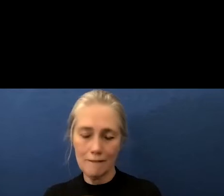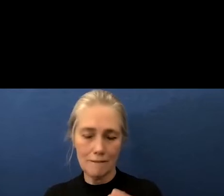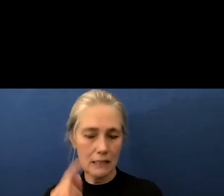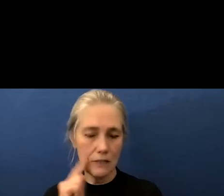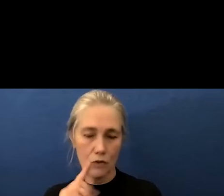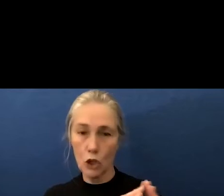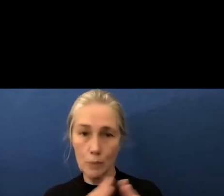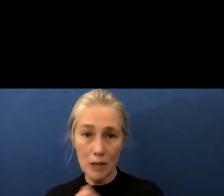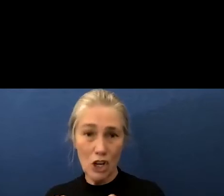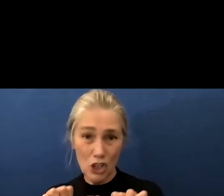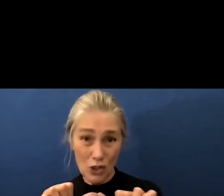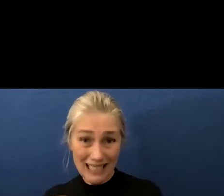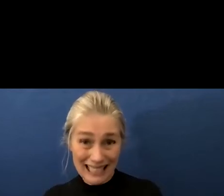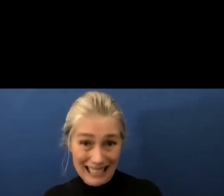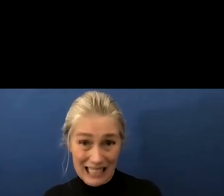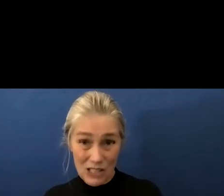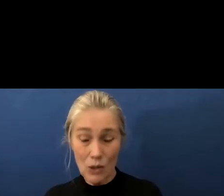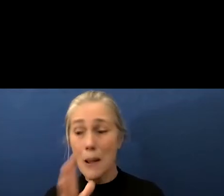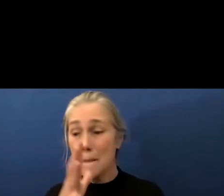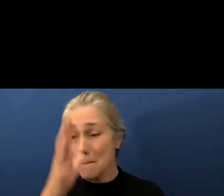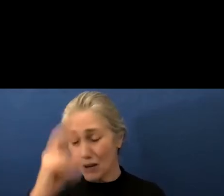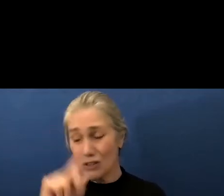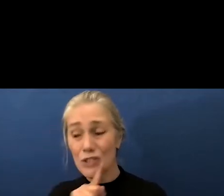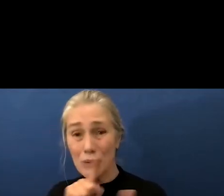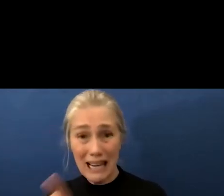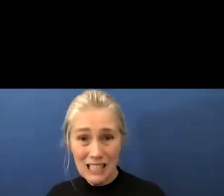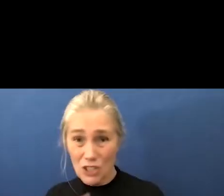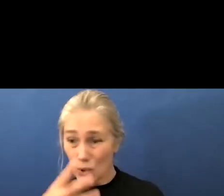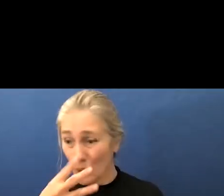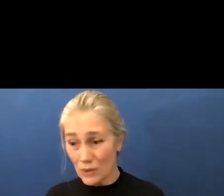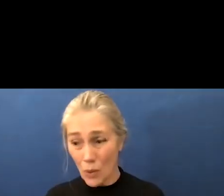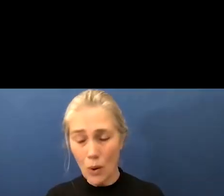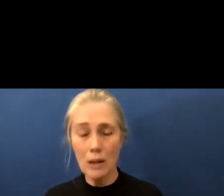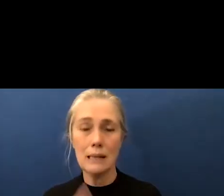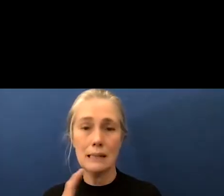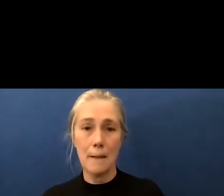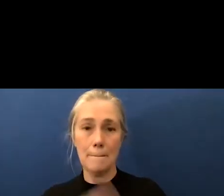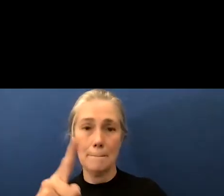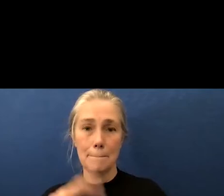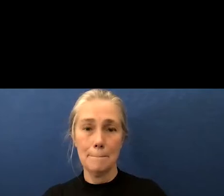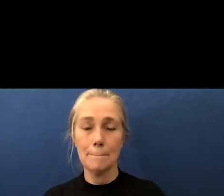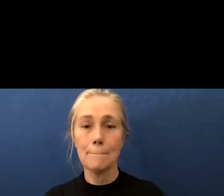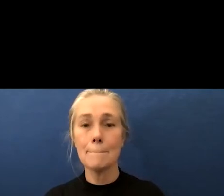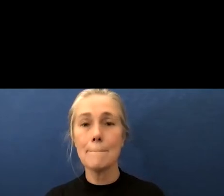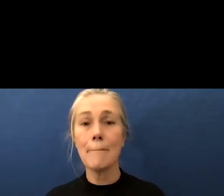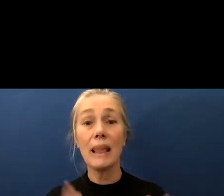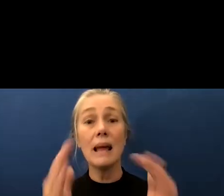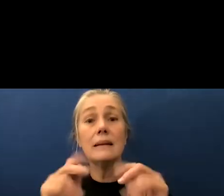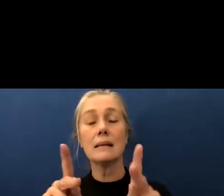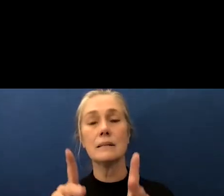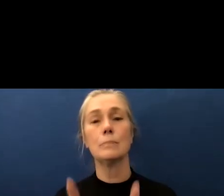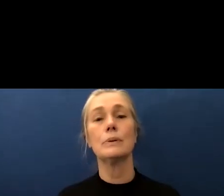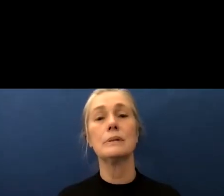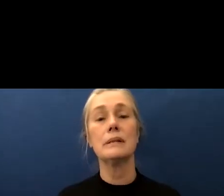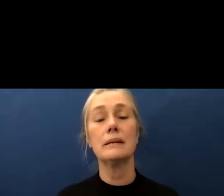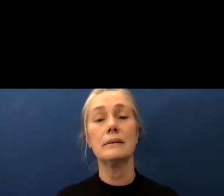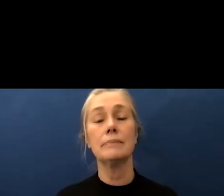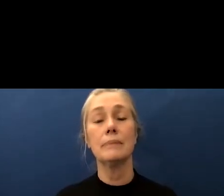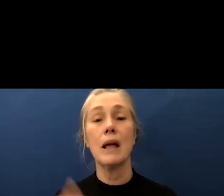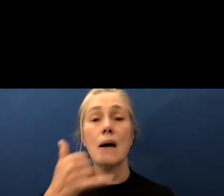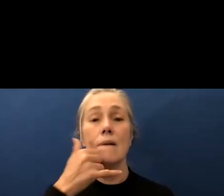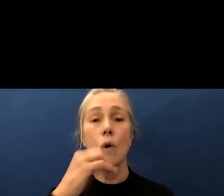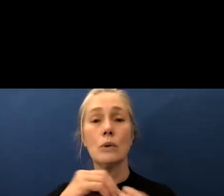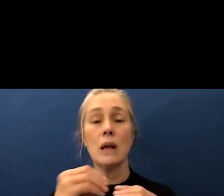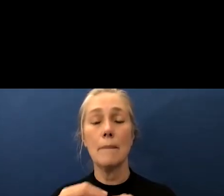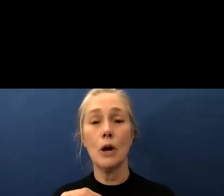you continue to ignore parents reactions to your policy next speaker is phone number ending